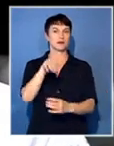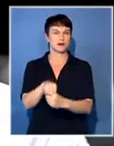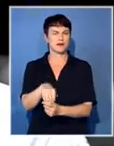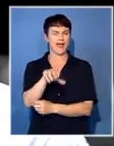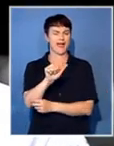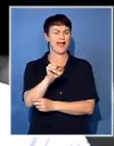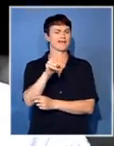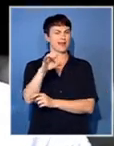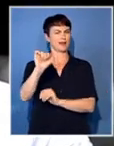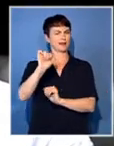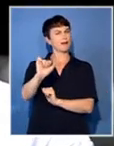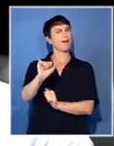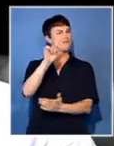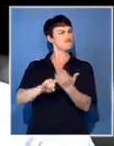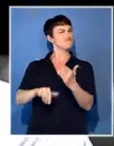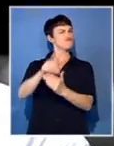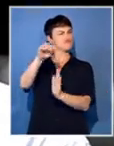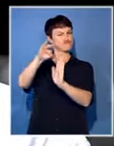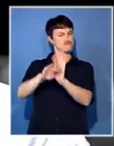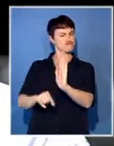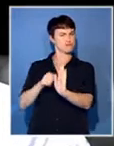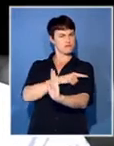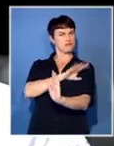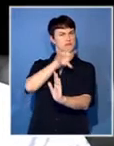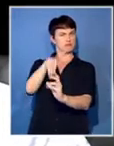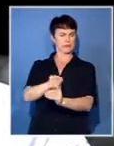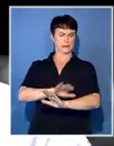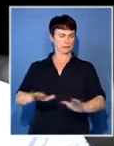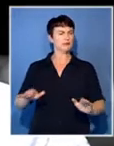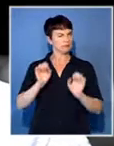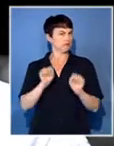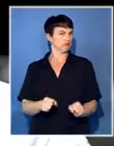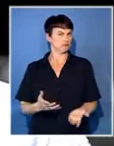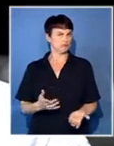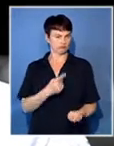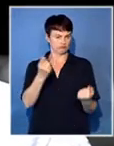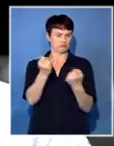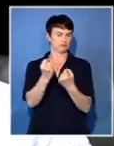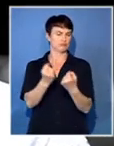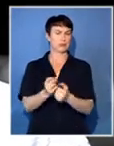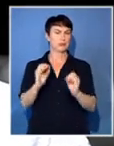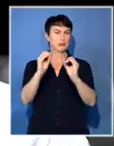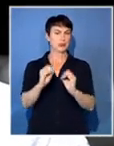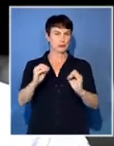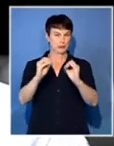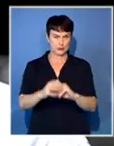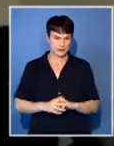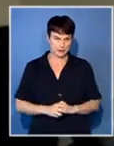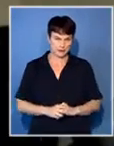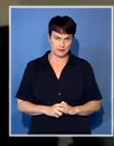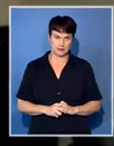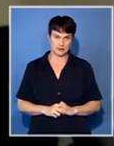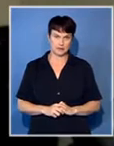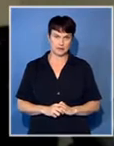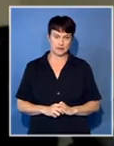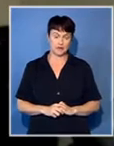ANC manifesto in support of a win decisive victory of the ANC